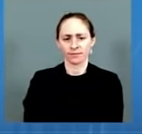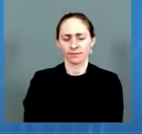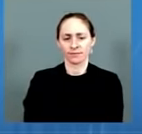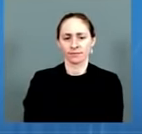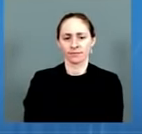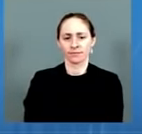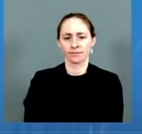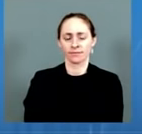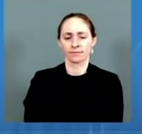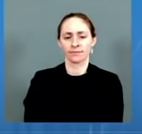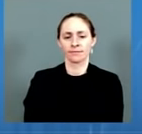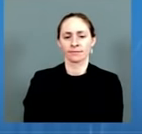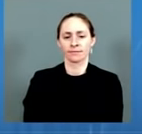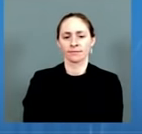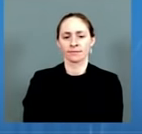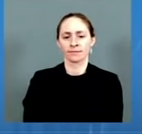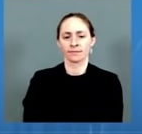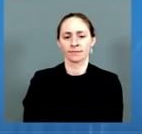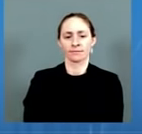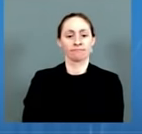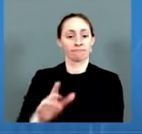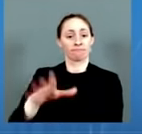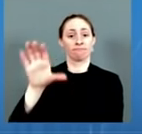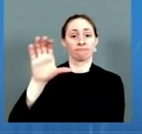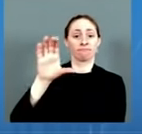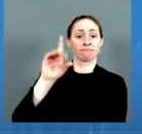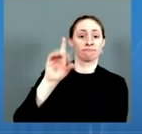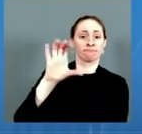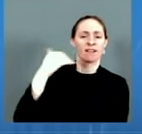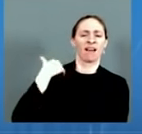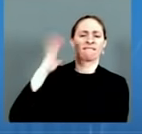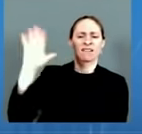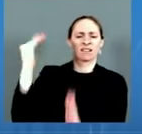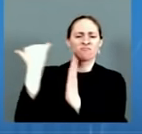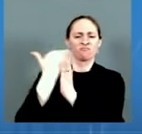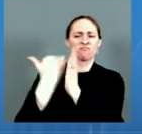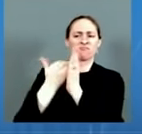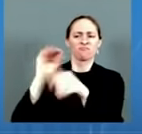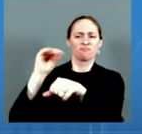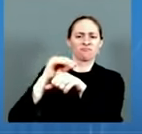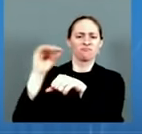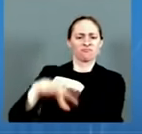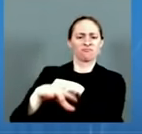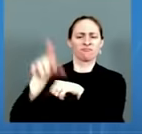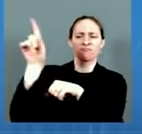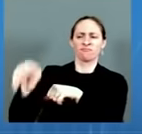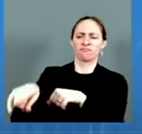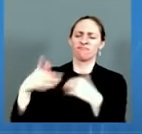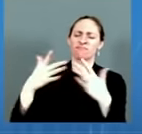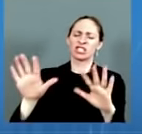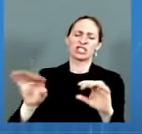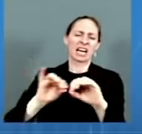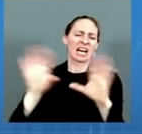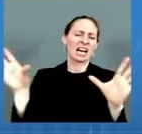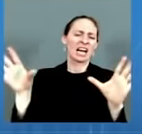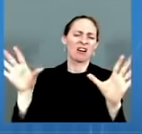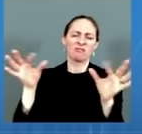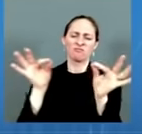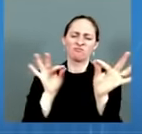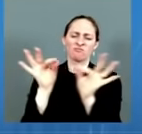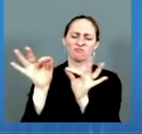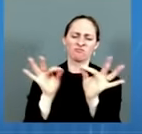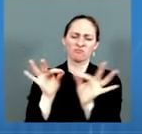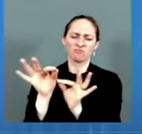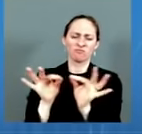very clear as to what we should be doing in preventing these cases from happening. Of course,